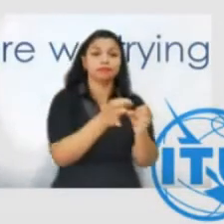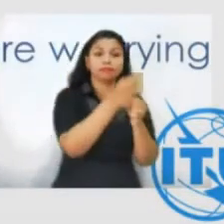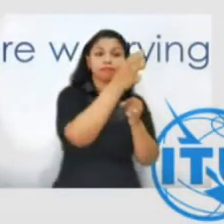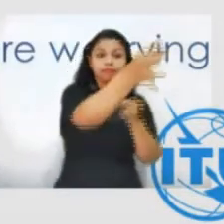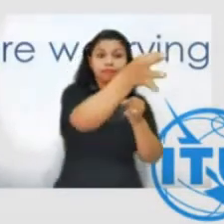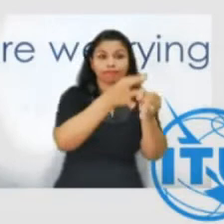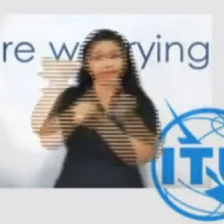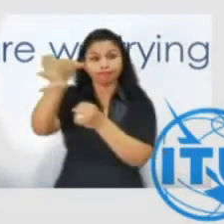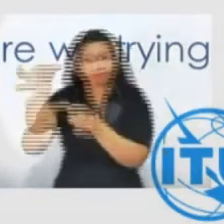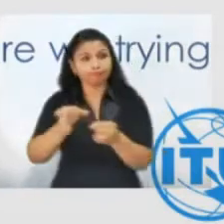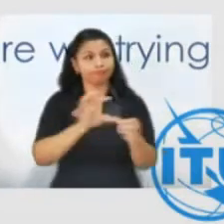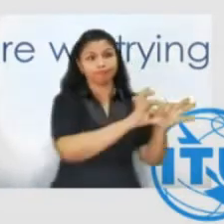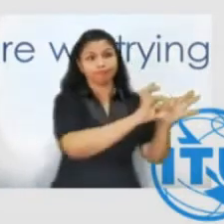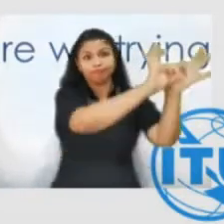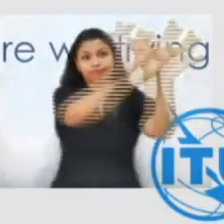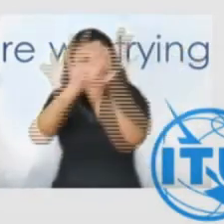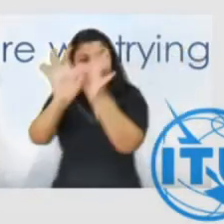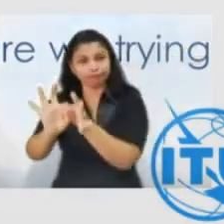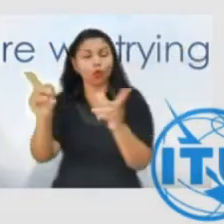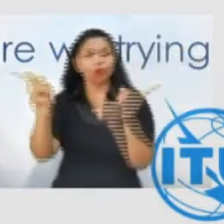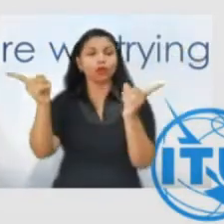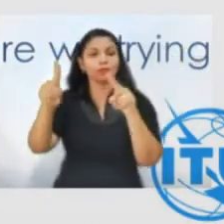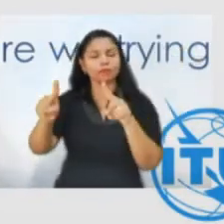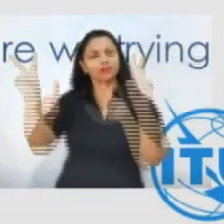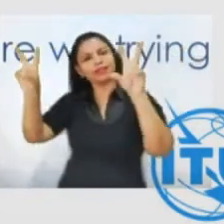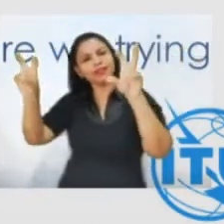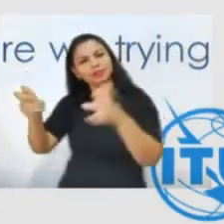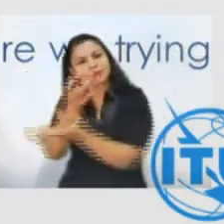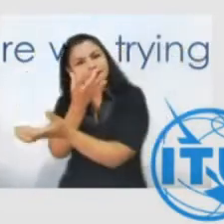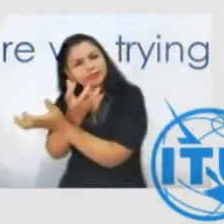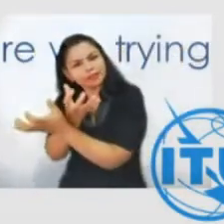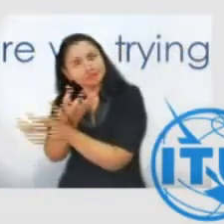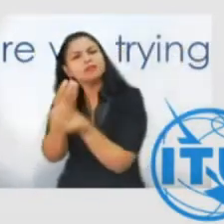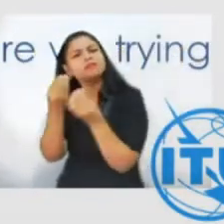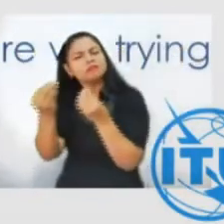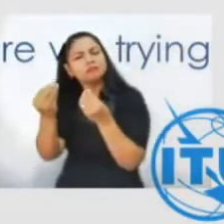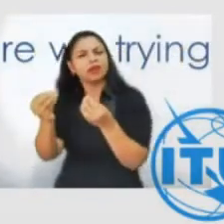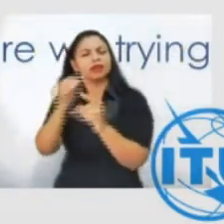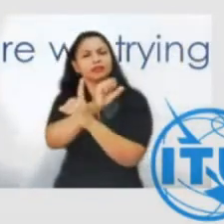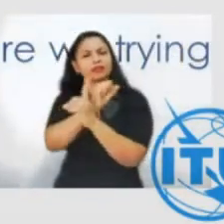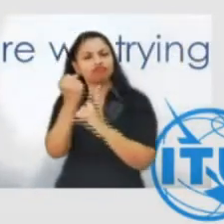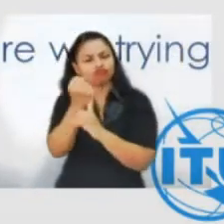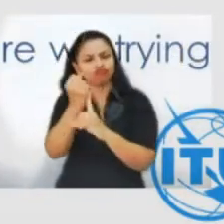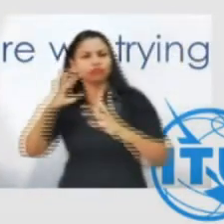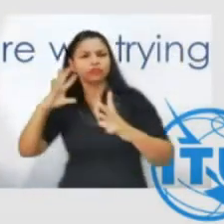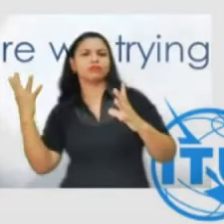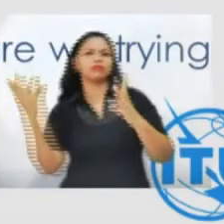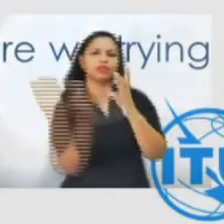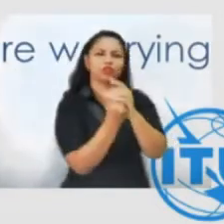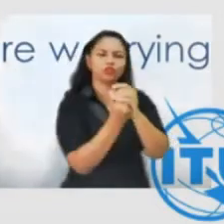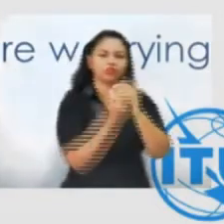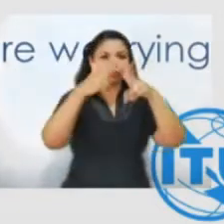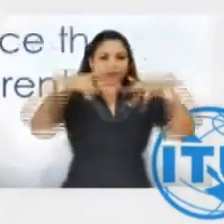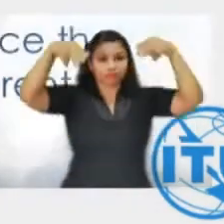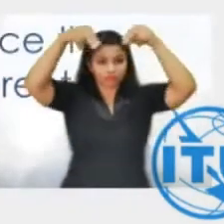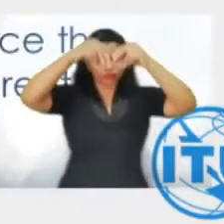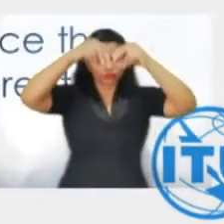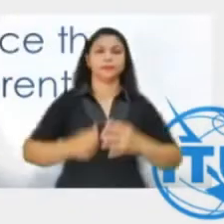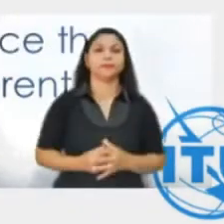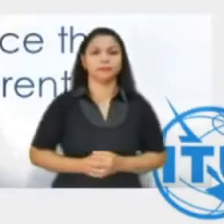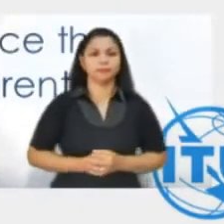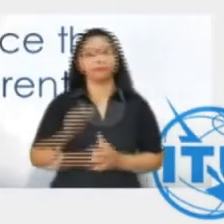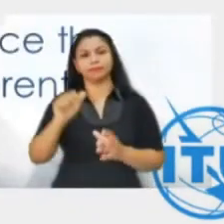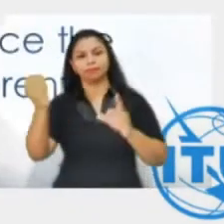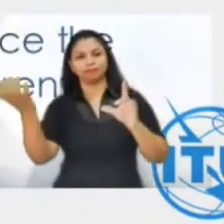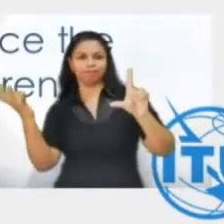rural populations or enable the scientific services so that we could create a more sustainable and inclusive society in the next